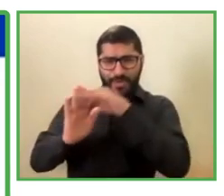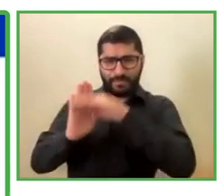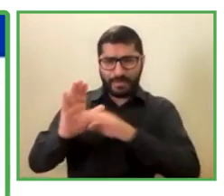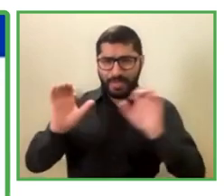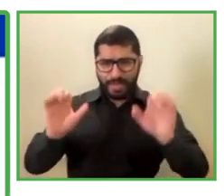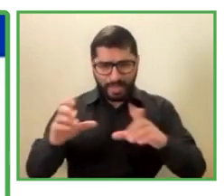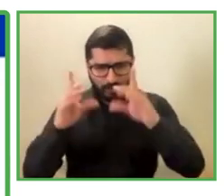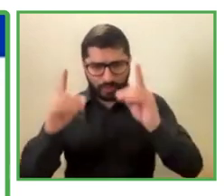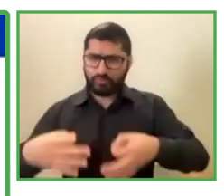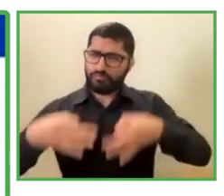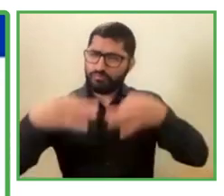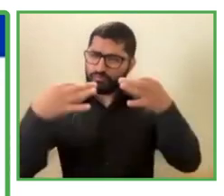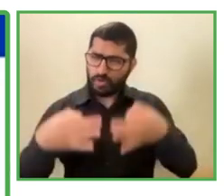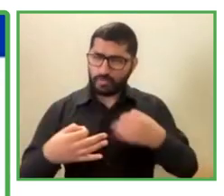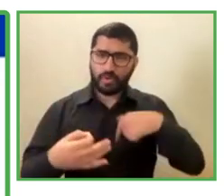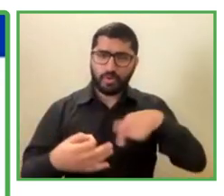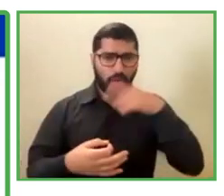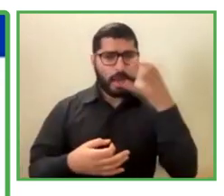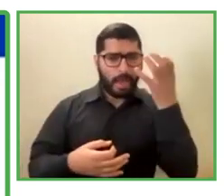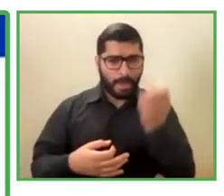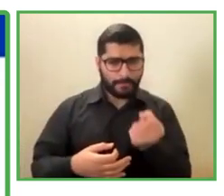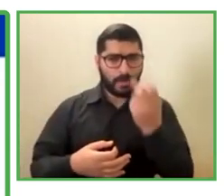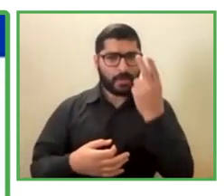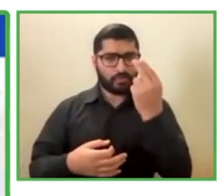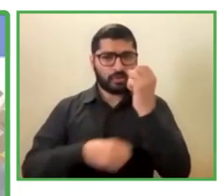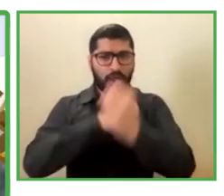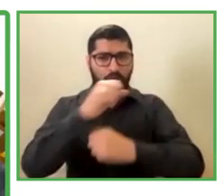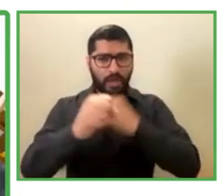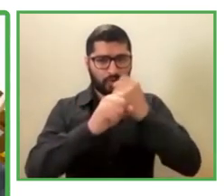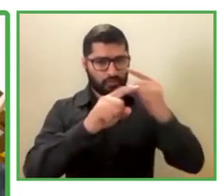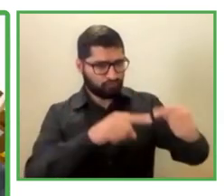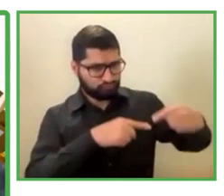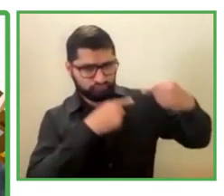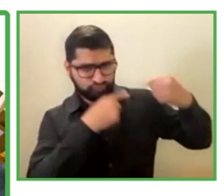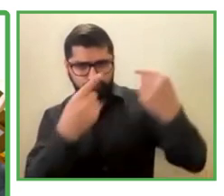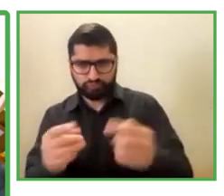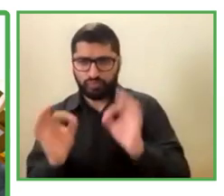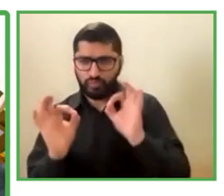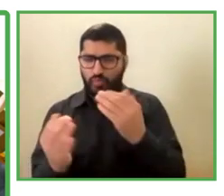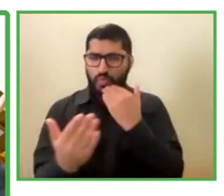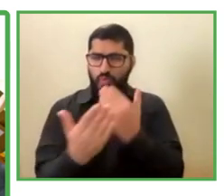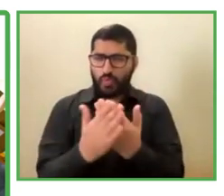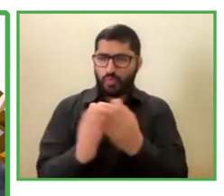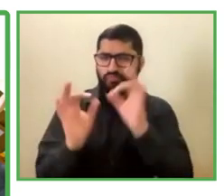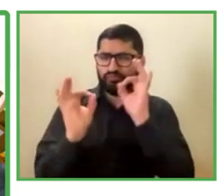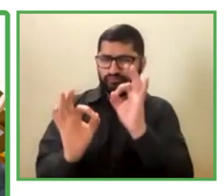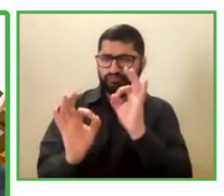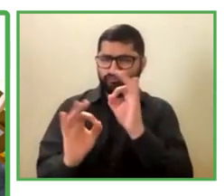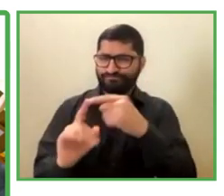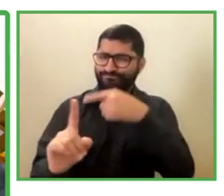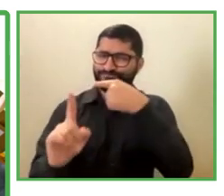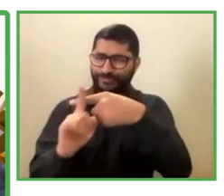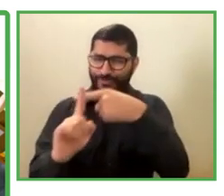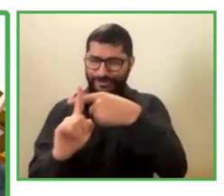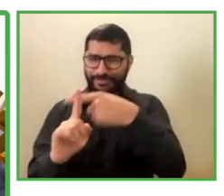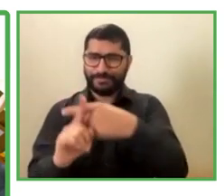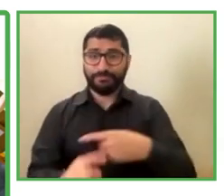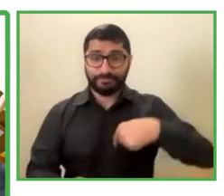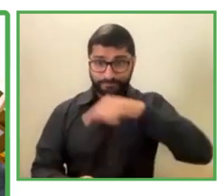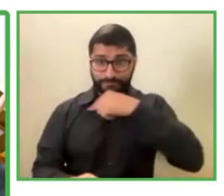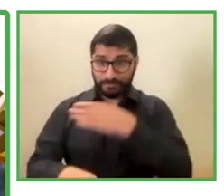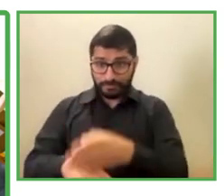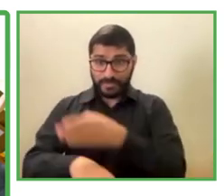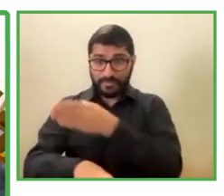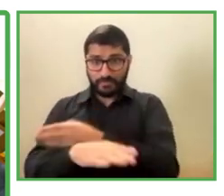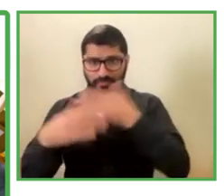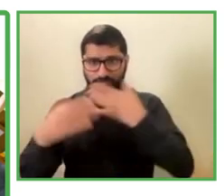That. Already. Older than 12 years. And it has. Had. Great results. And satisfaction. Before I begin. would like to.